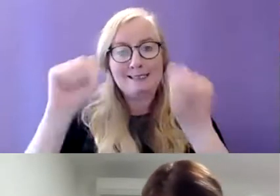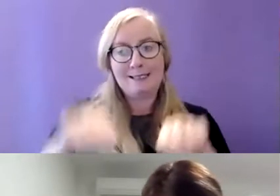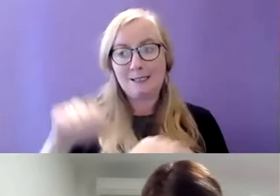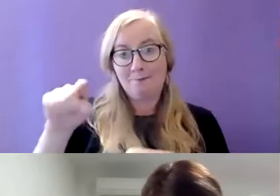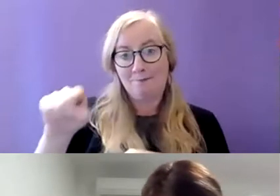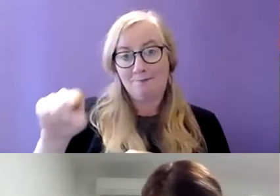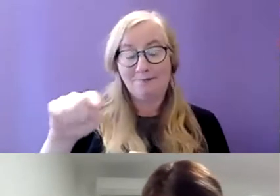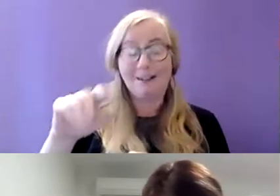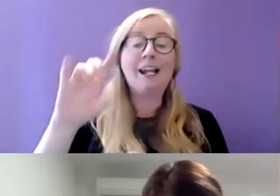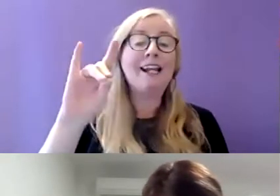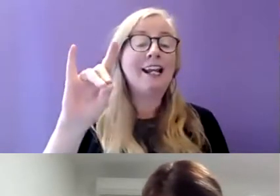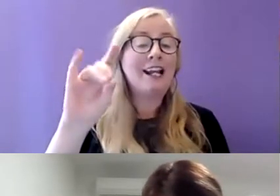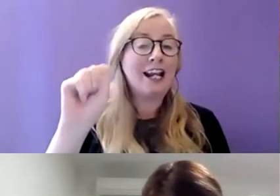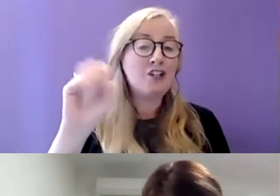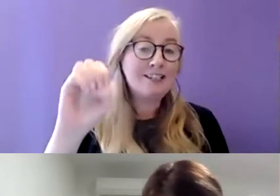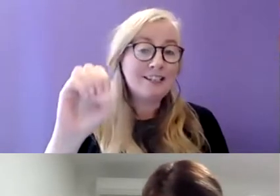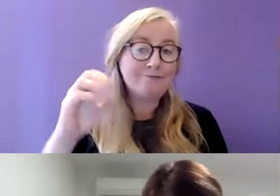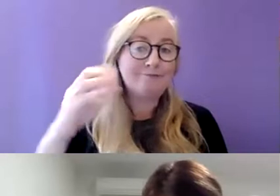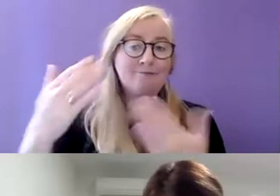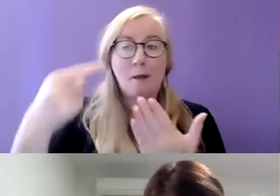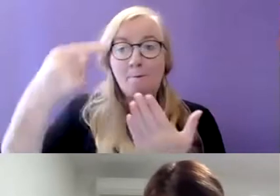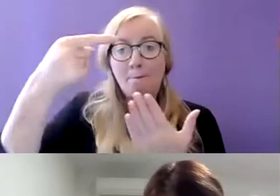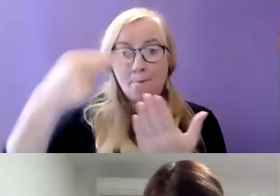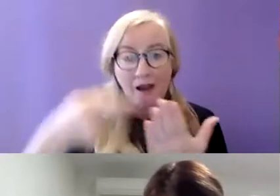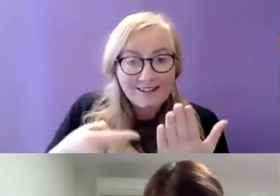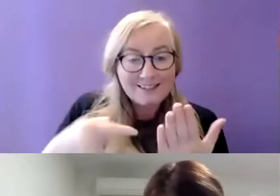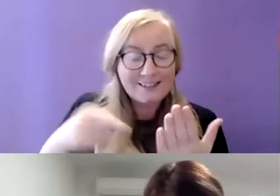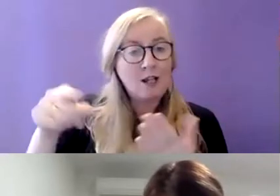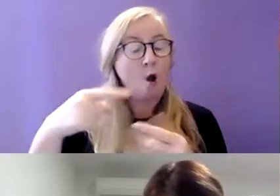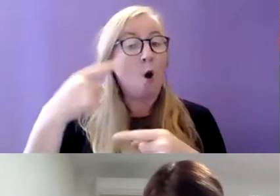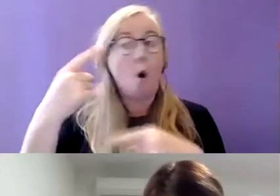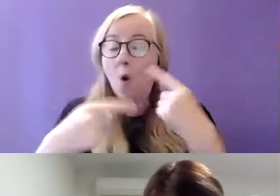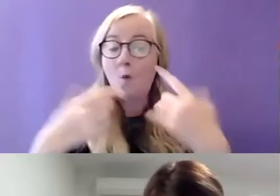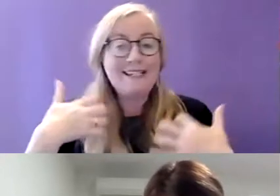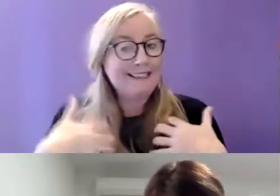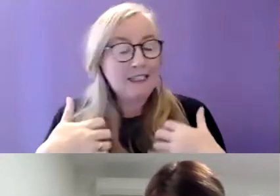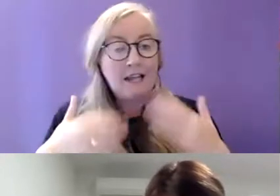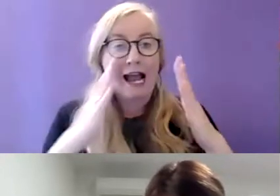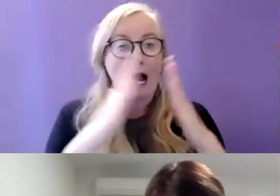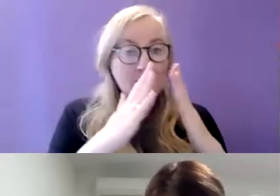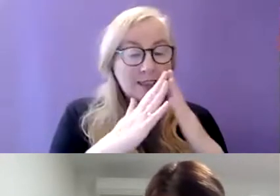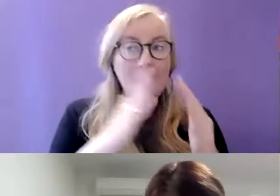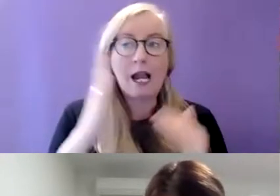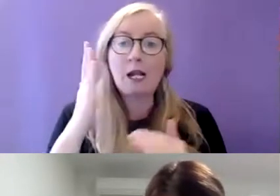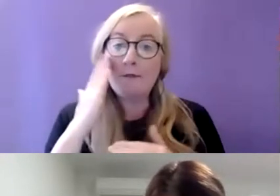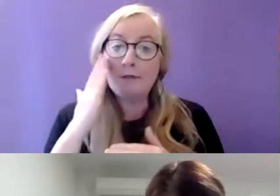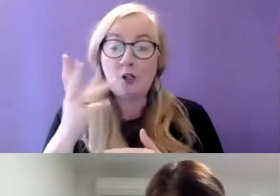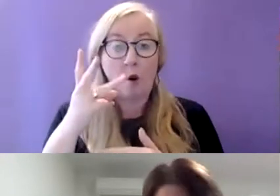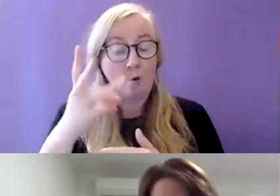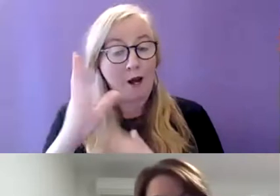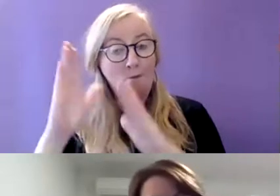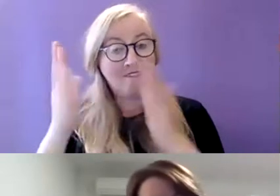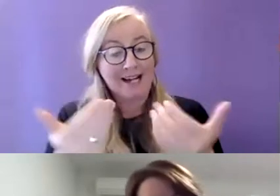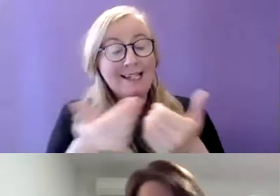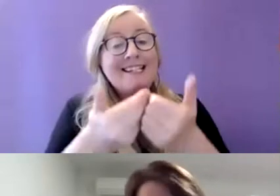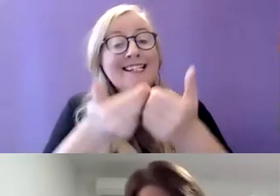HSE in terms of a policy direction is always keen that housing and accommodation would be provided separate